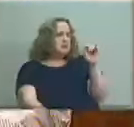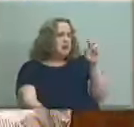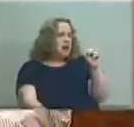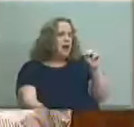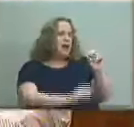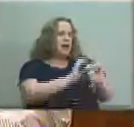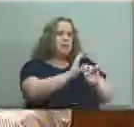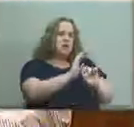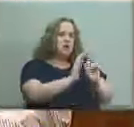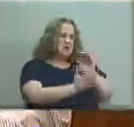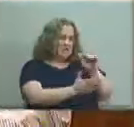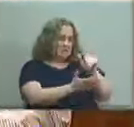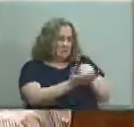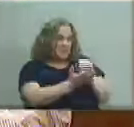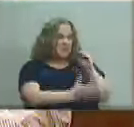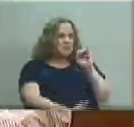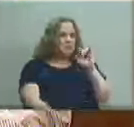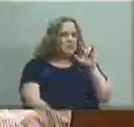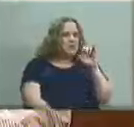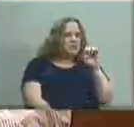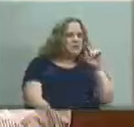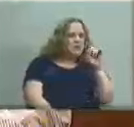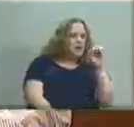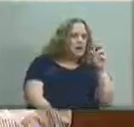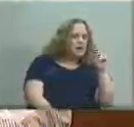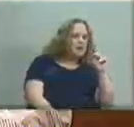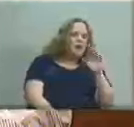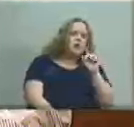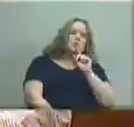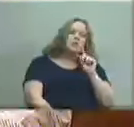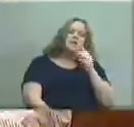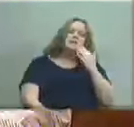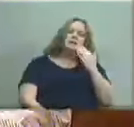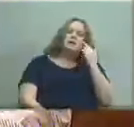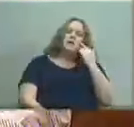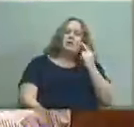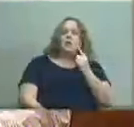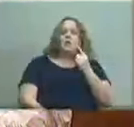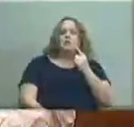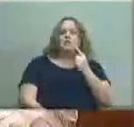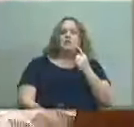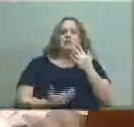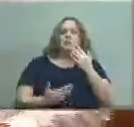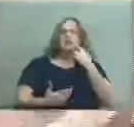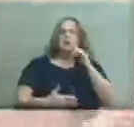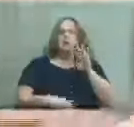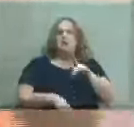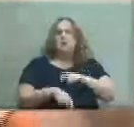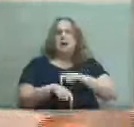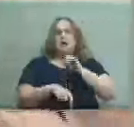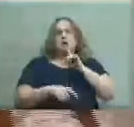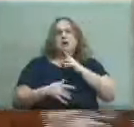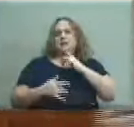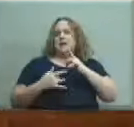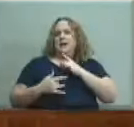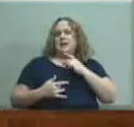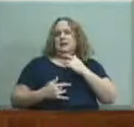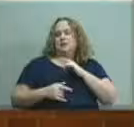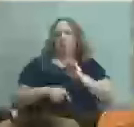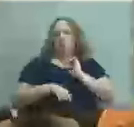want to thank you for your time your consideration and we're excited to have a school in our community thank you thank you very much